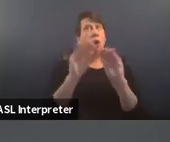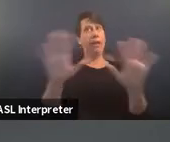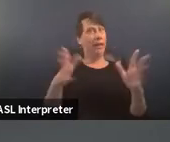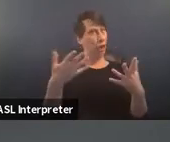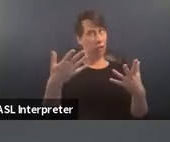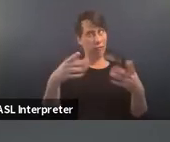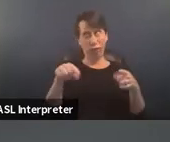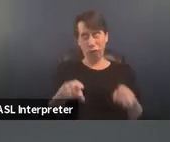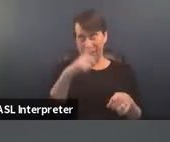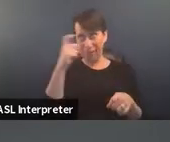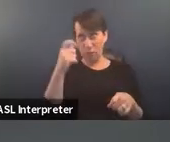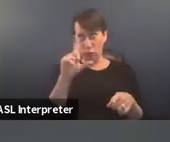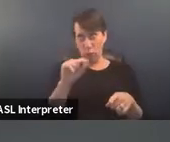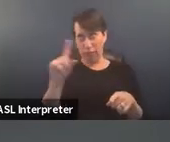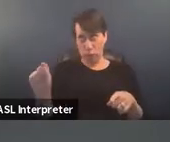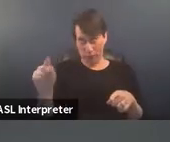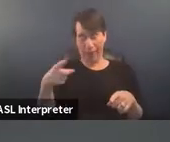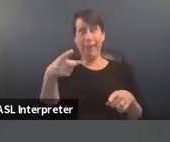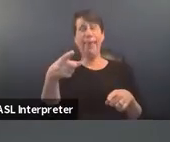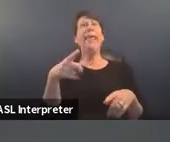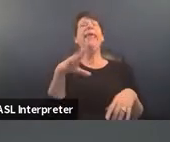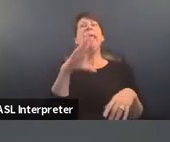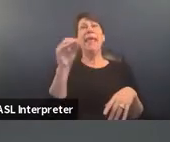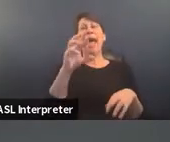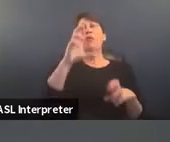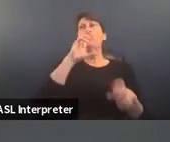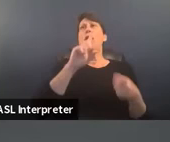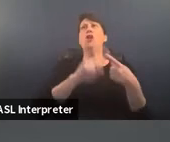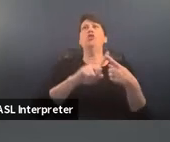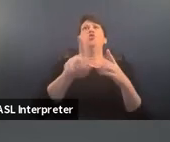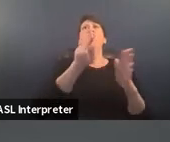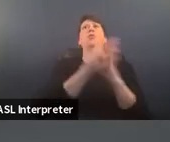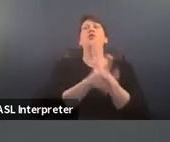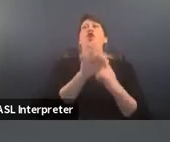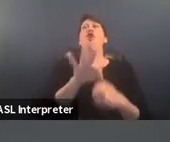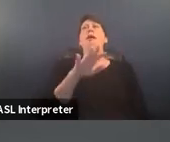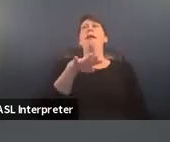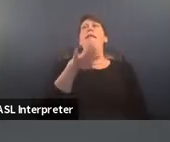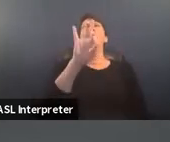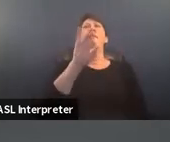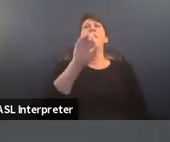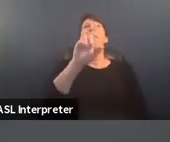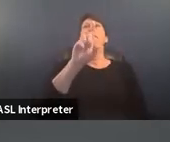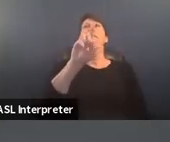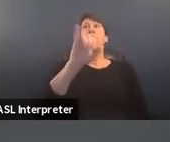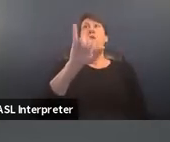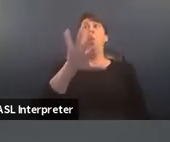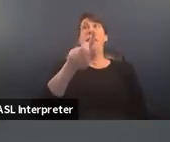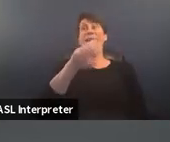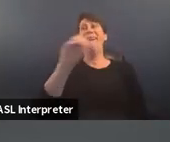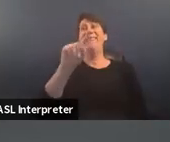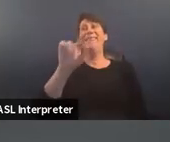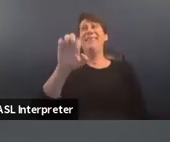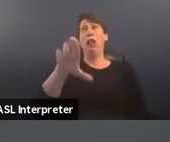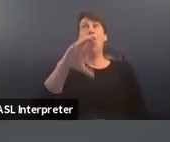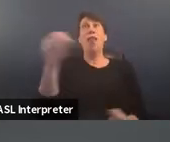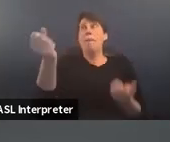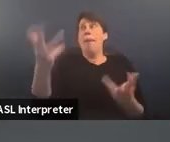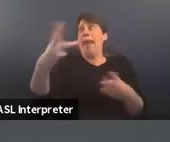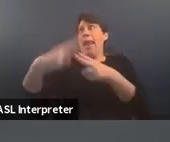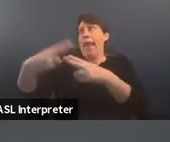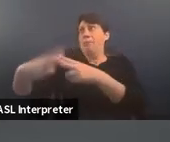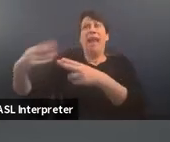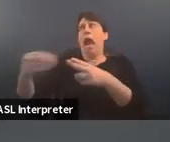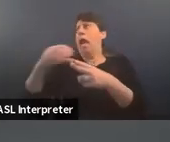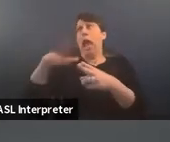2020 and in response to the murder of George Floyd and Breonna Taylor and the multiple name and unnamed um